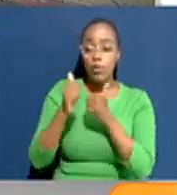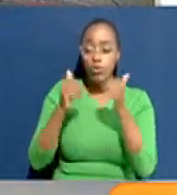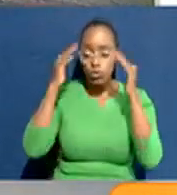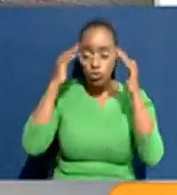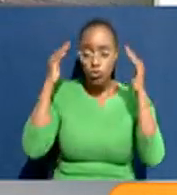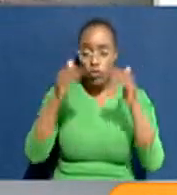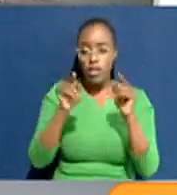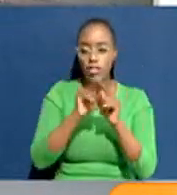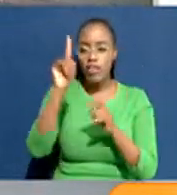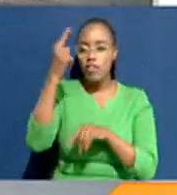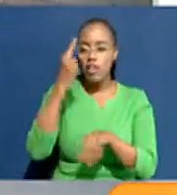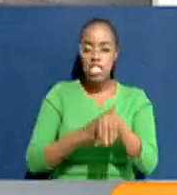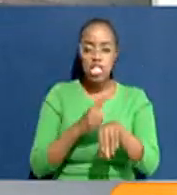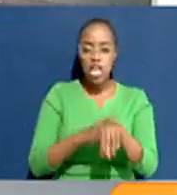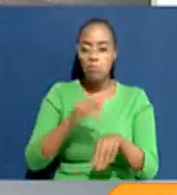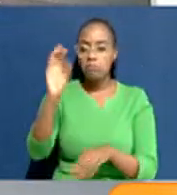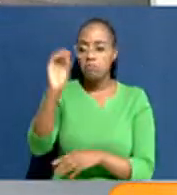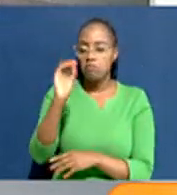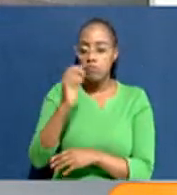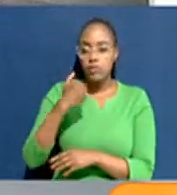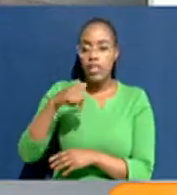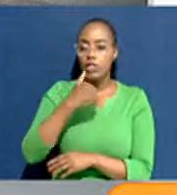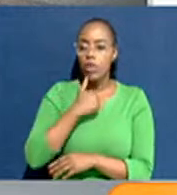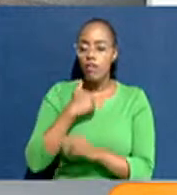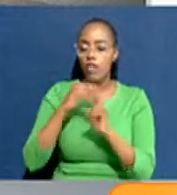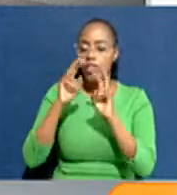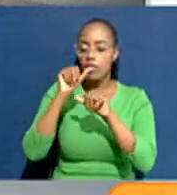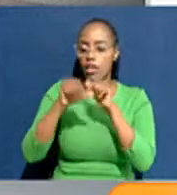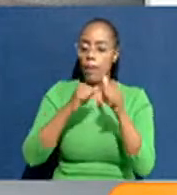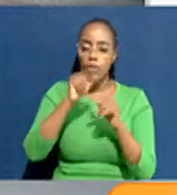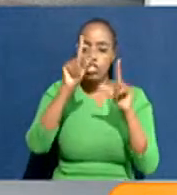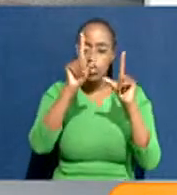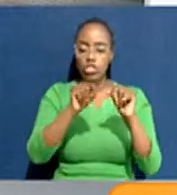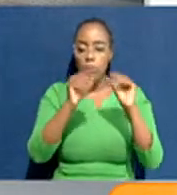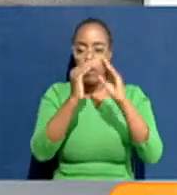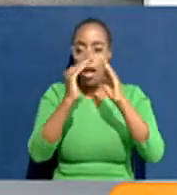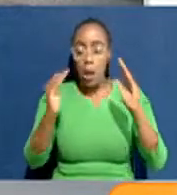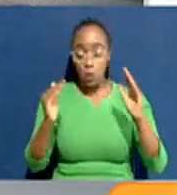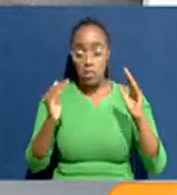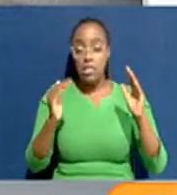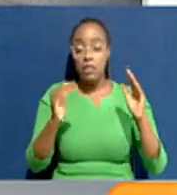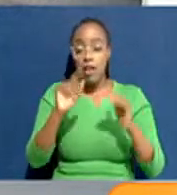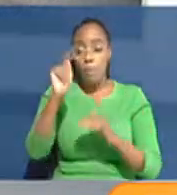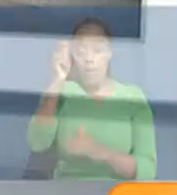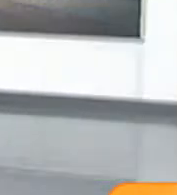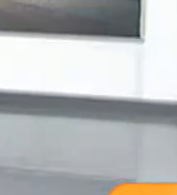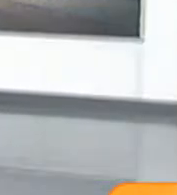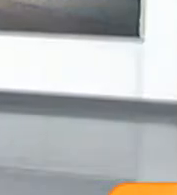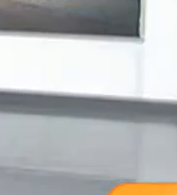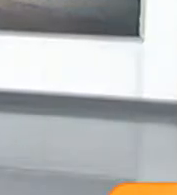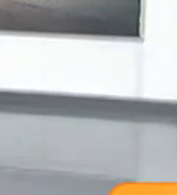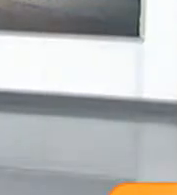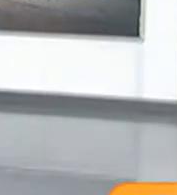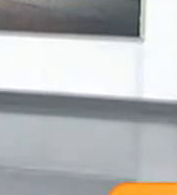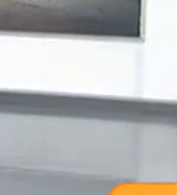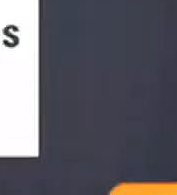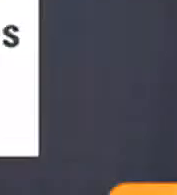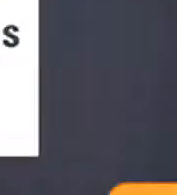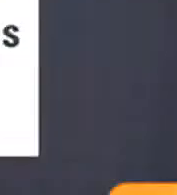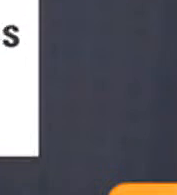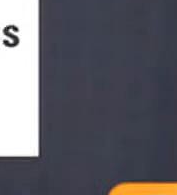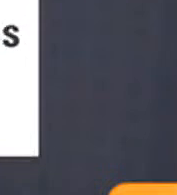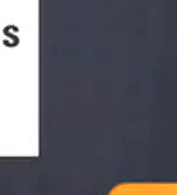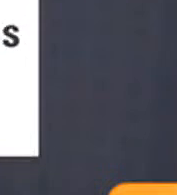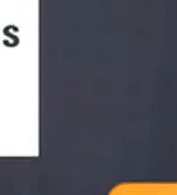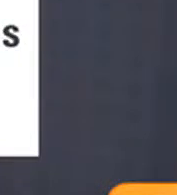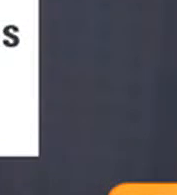look at. This is not the first time we are having the issue of affordable housing in the country. In fact, President Uhuru Kenyatta did have an affordable housing